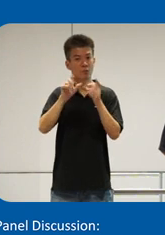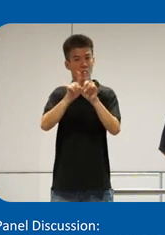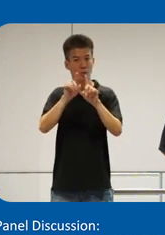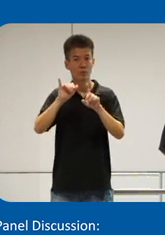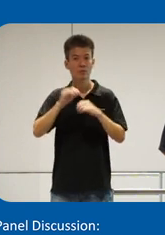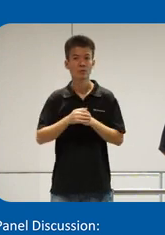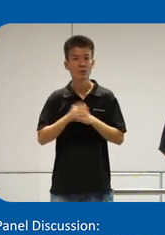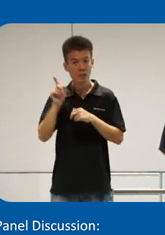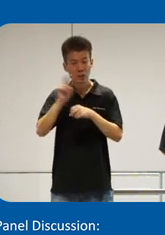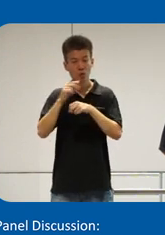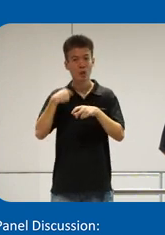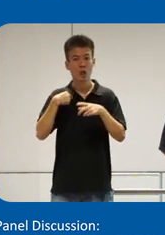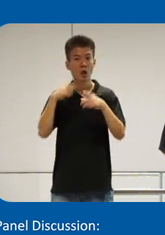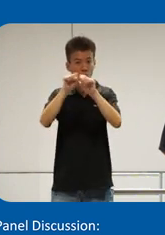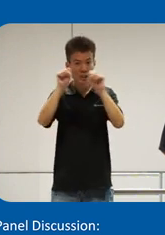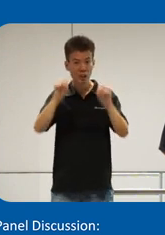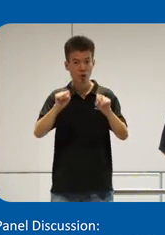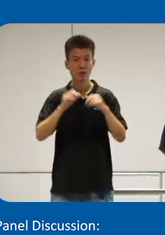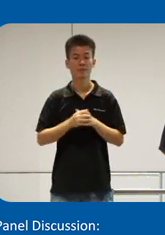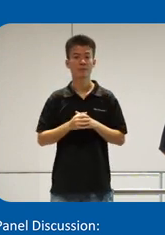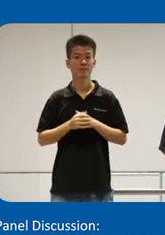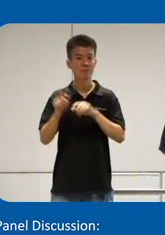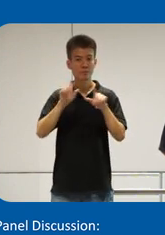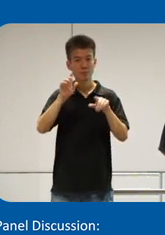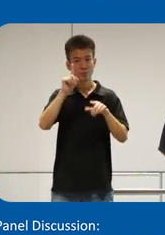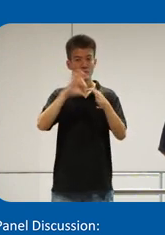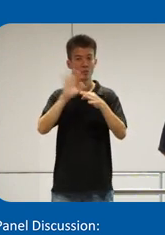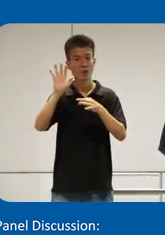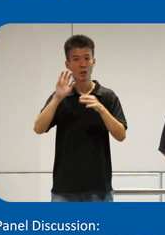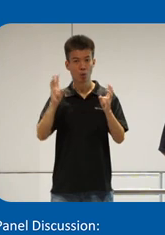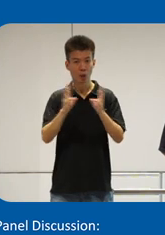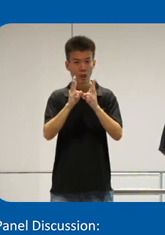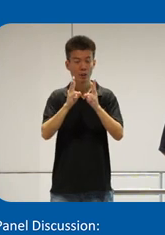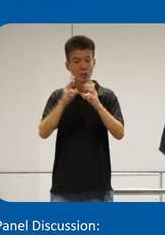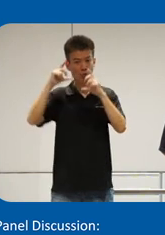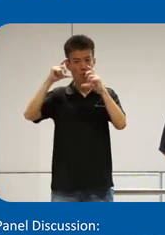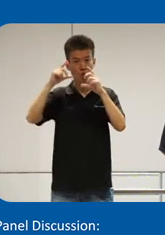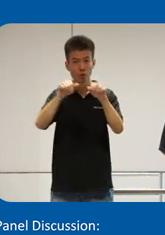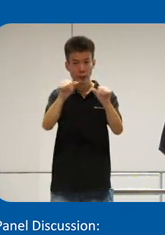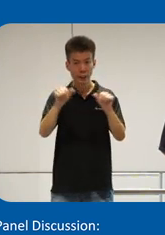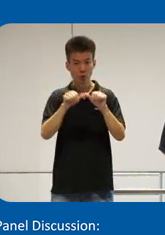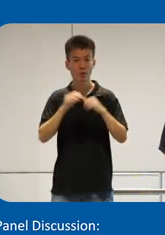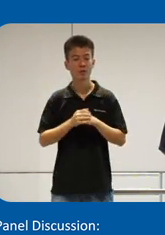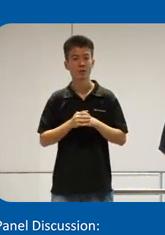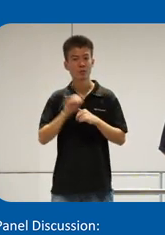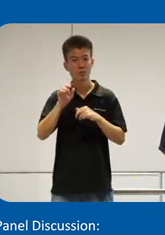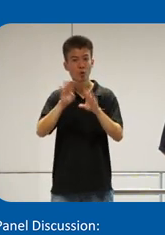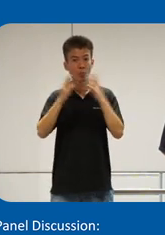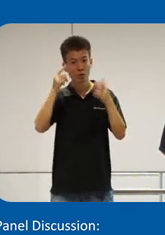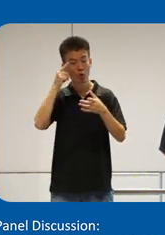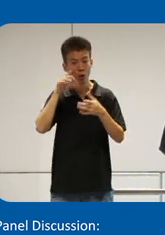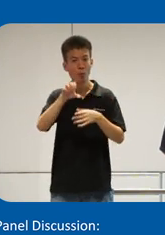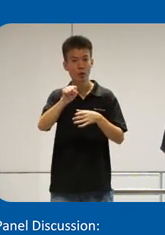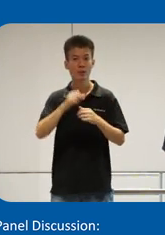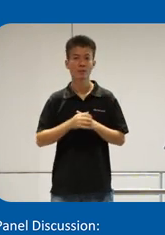they use our station as one of their wedding photo shoot areas. So it's open for booking,